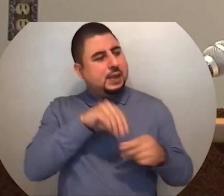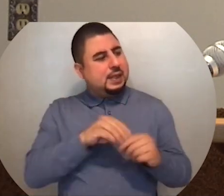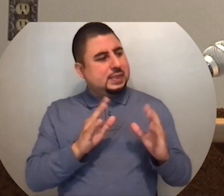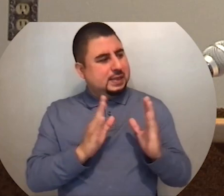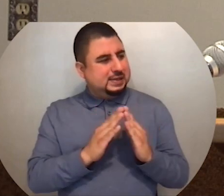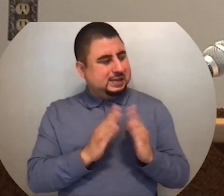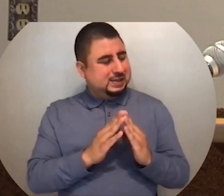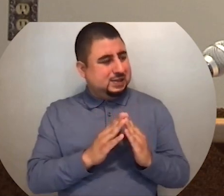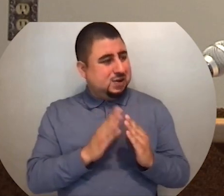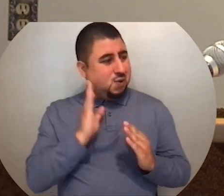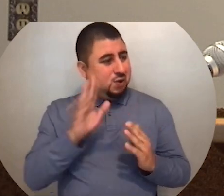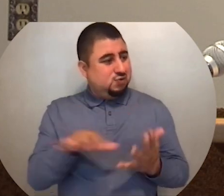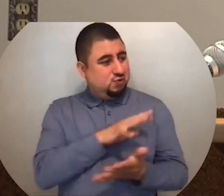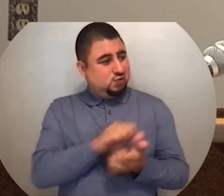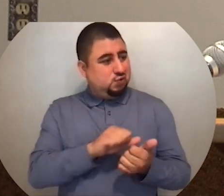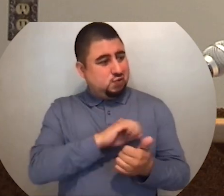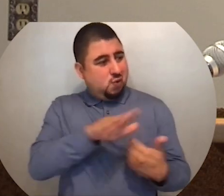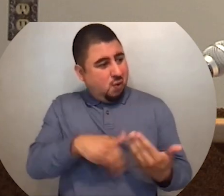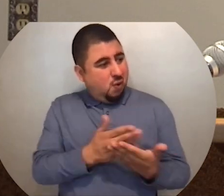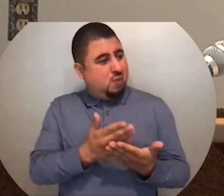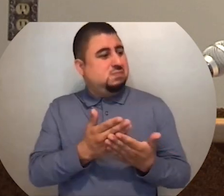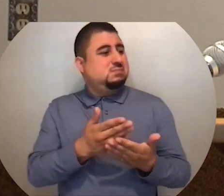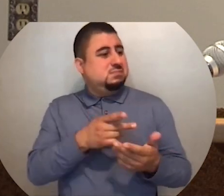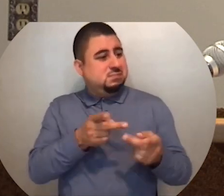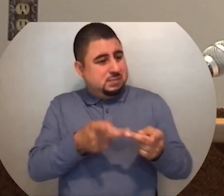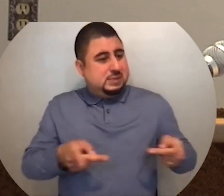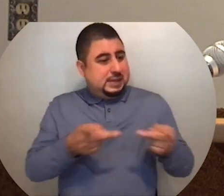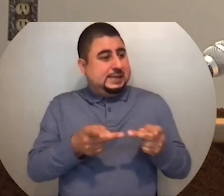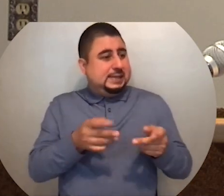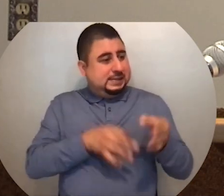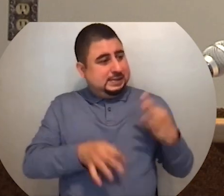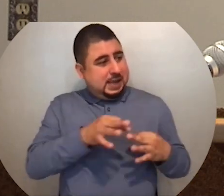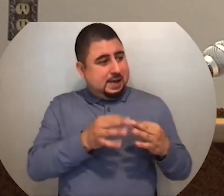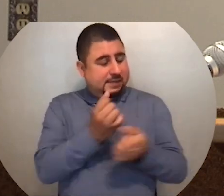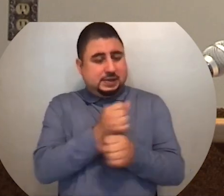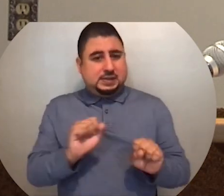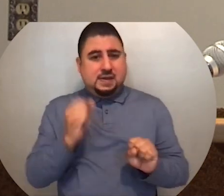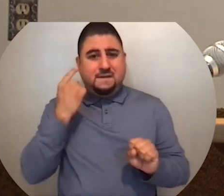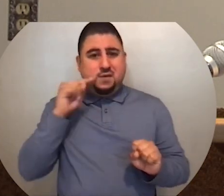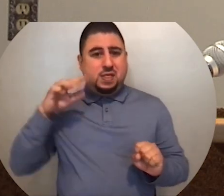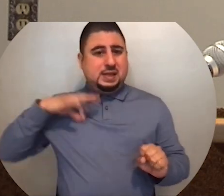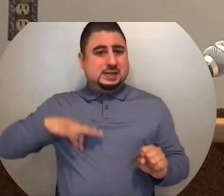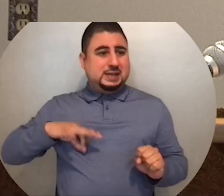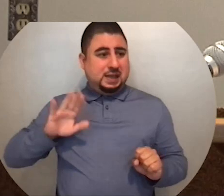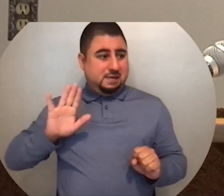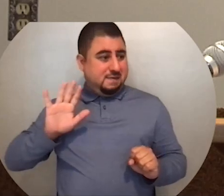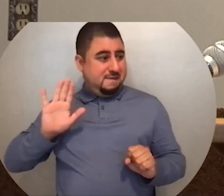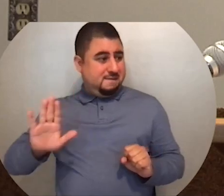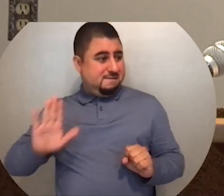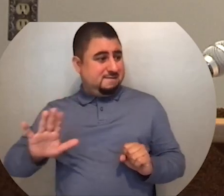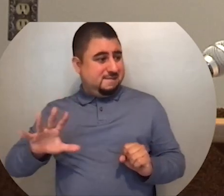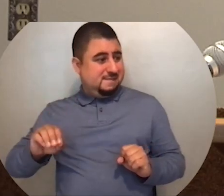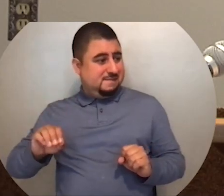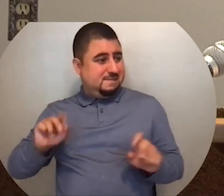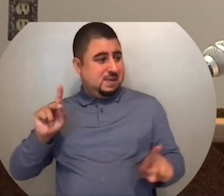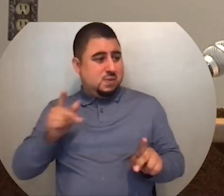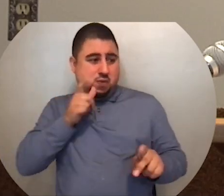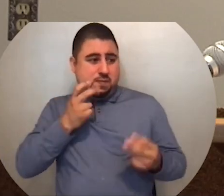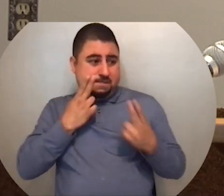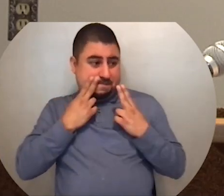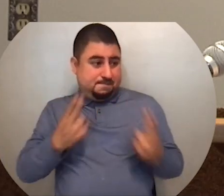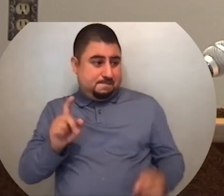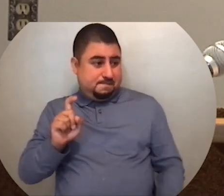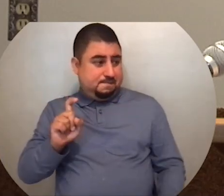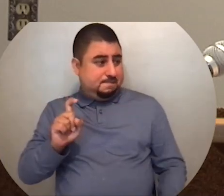Would you wipe out the place rather than spare it for the sake of the fifty innocent people within it?